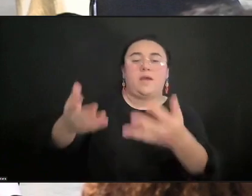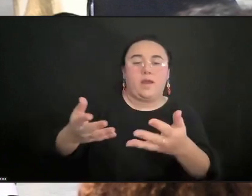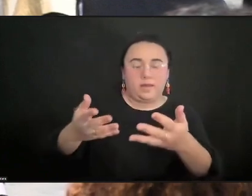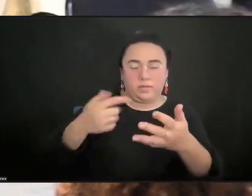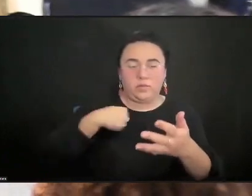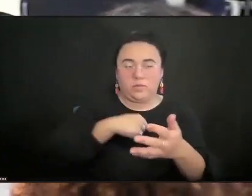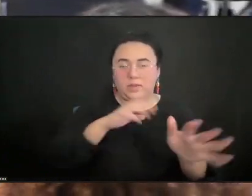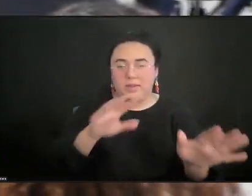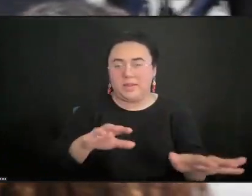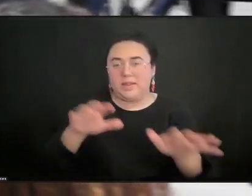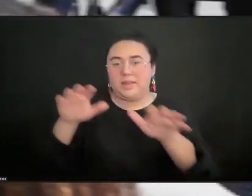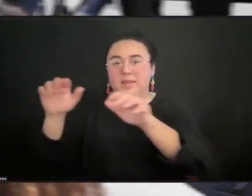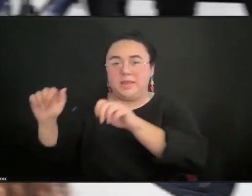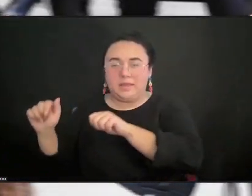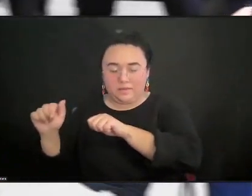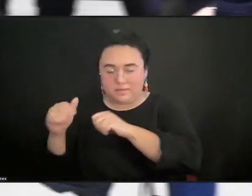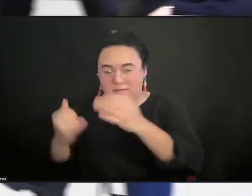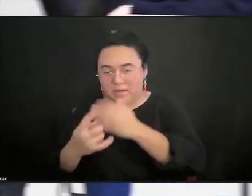Thank you, Miranda. Kathy?